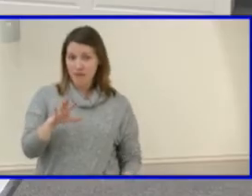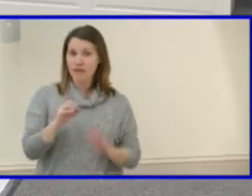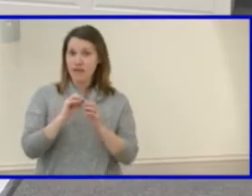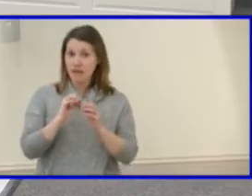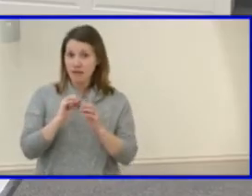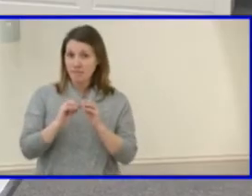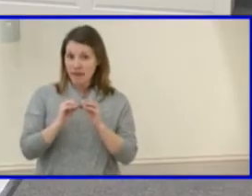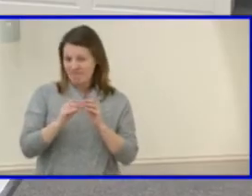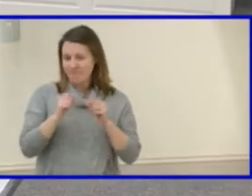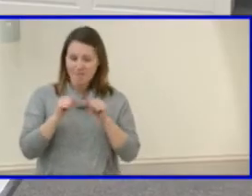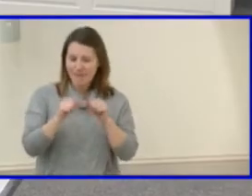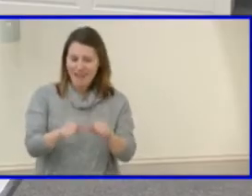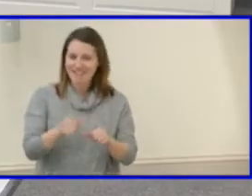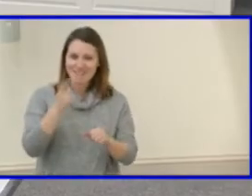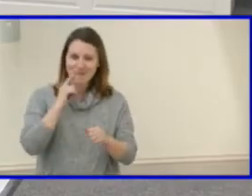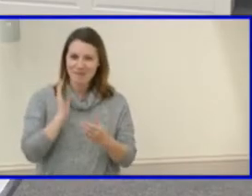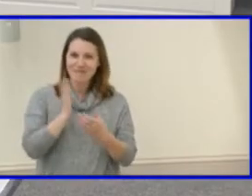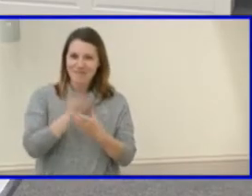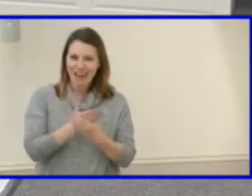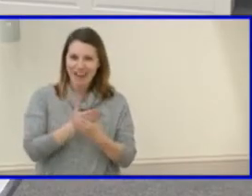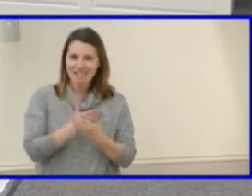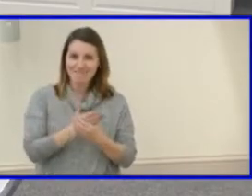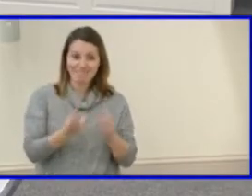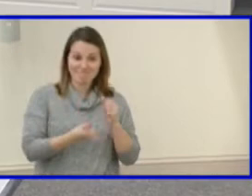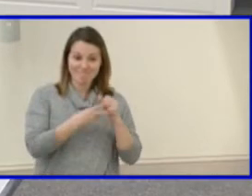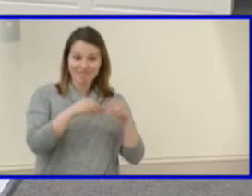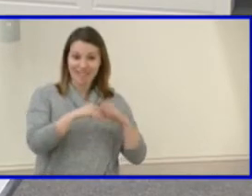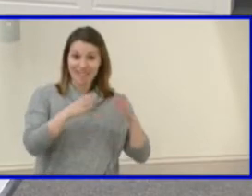of files housed in school building?